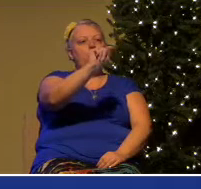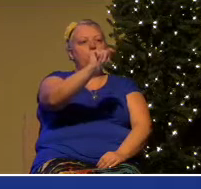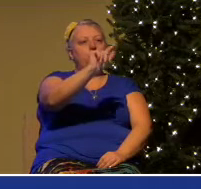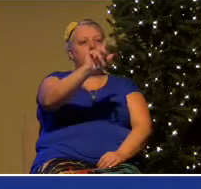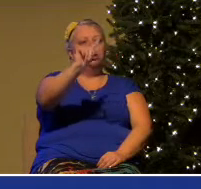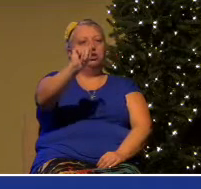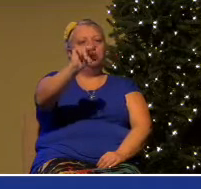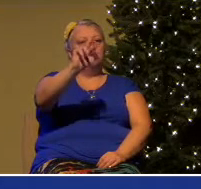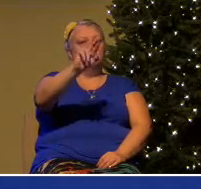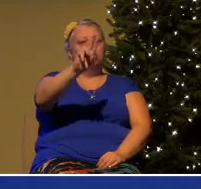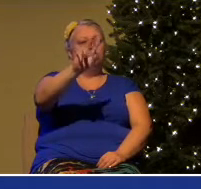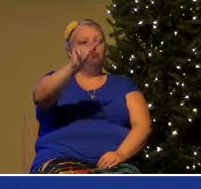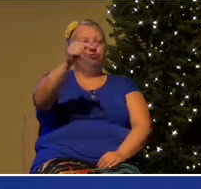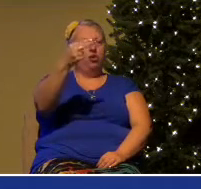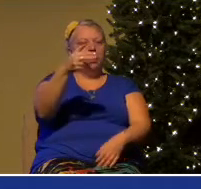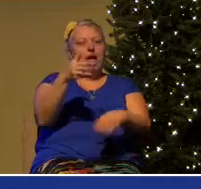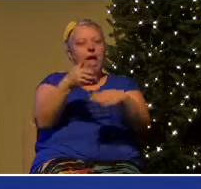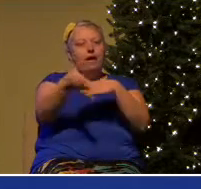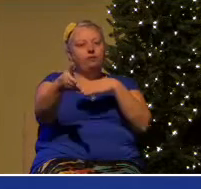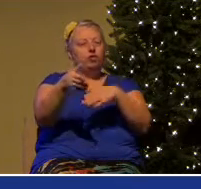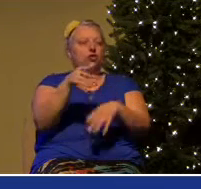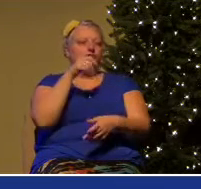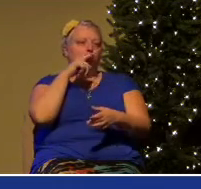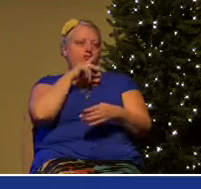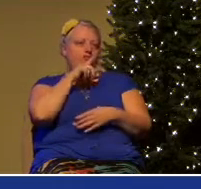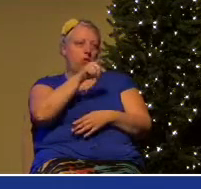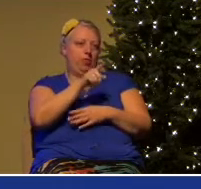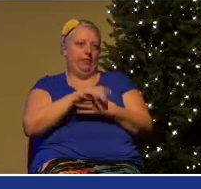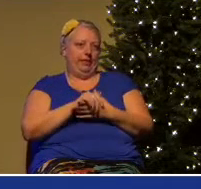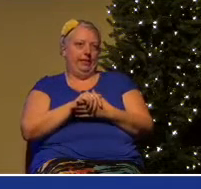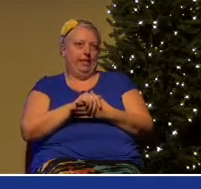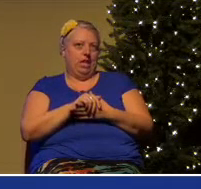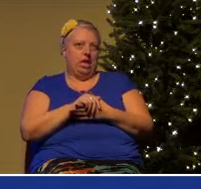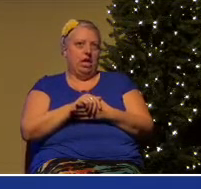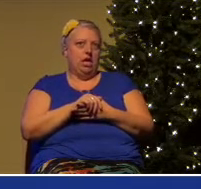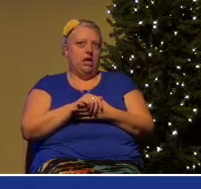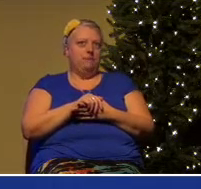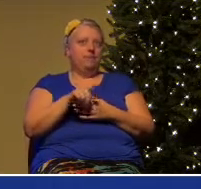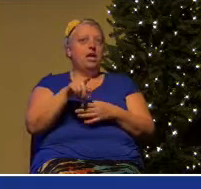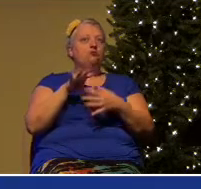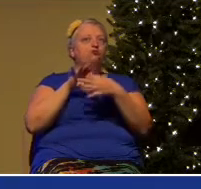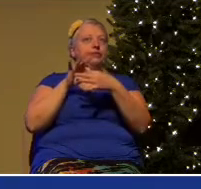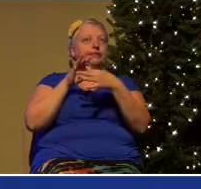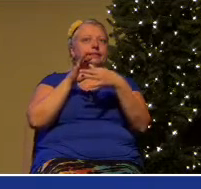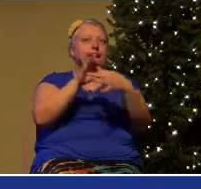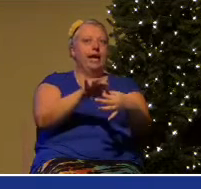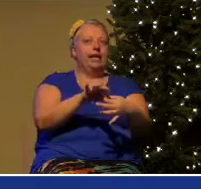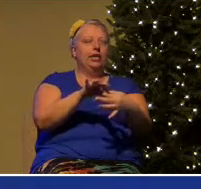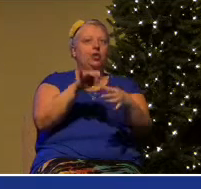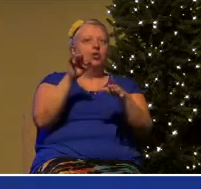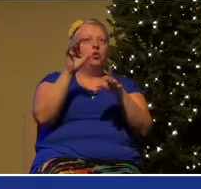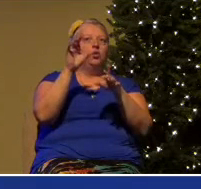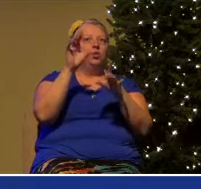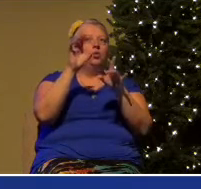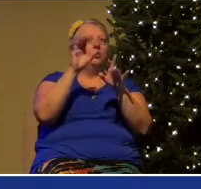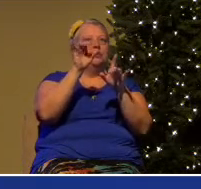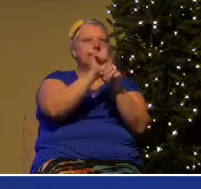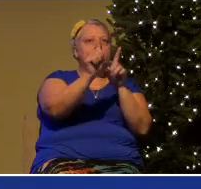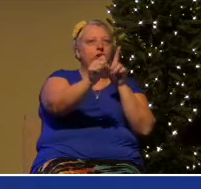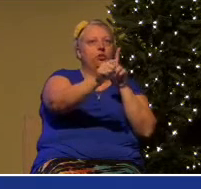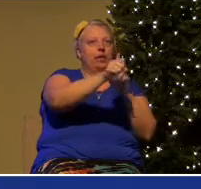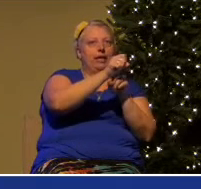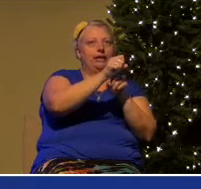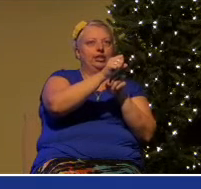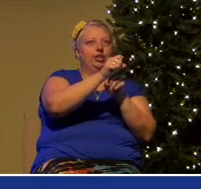Relating to or denoting circumstances in which objective facts are less influential in shaping public